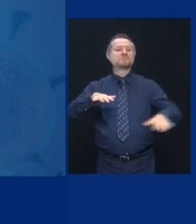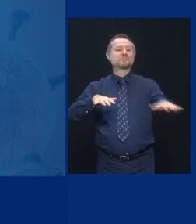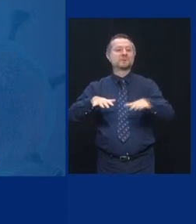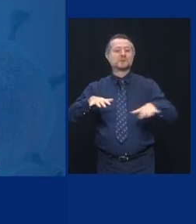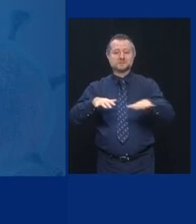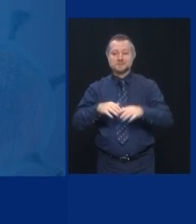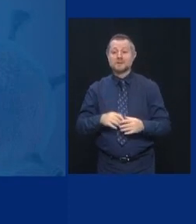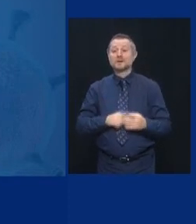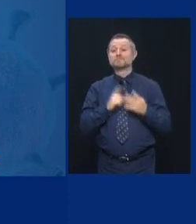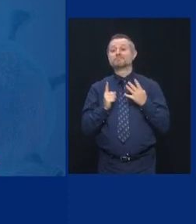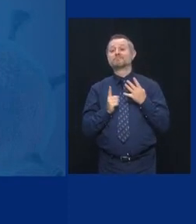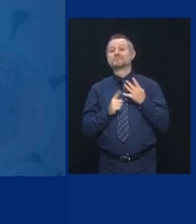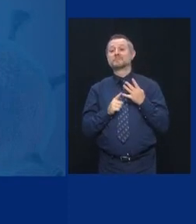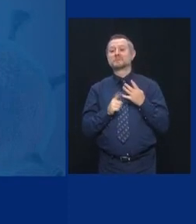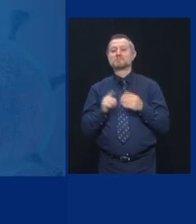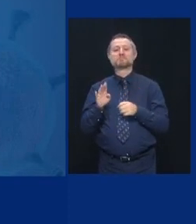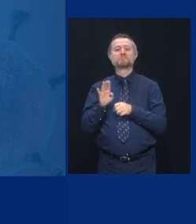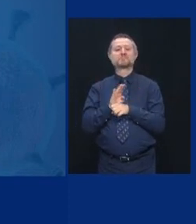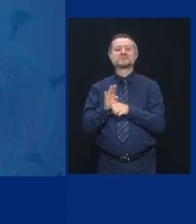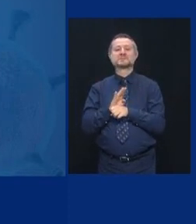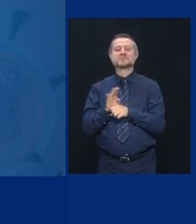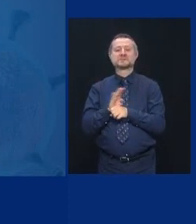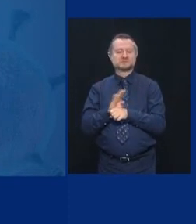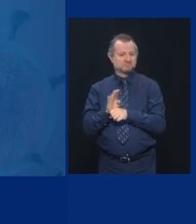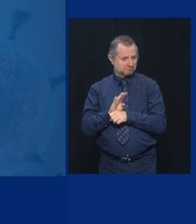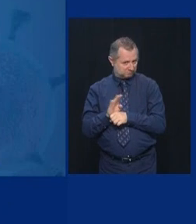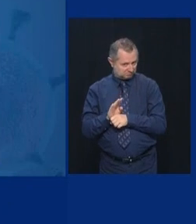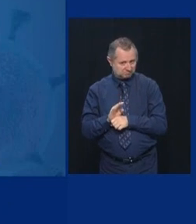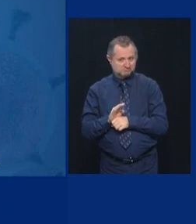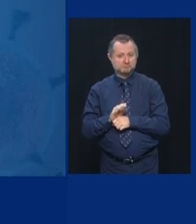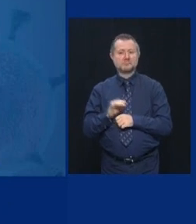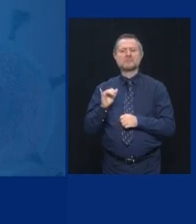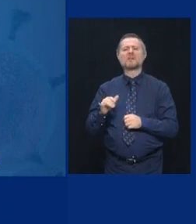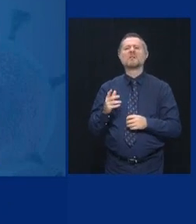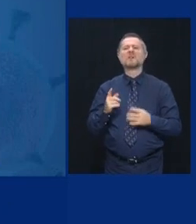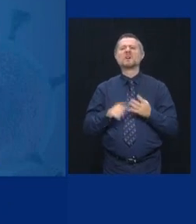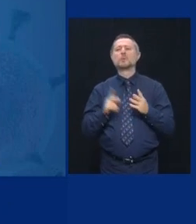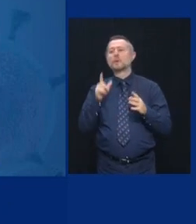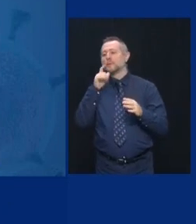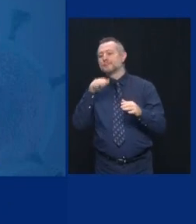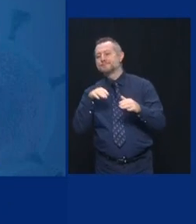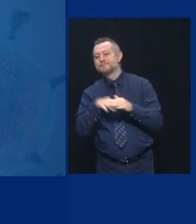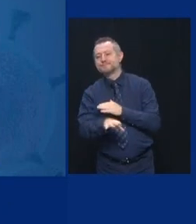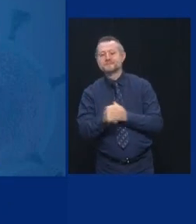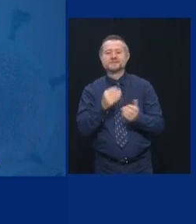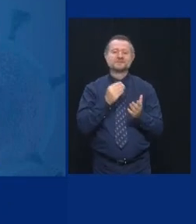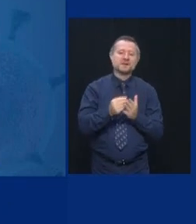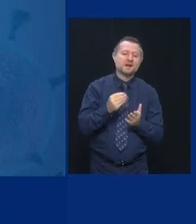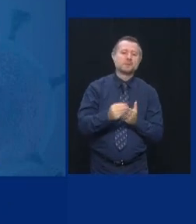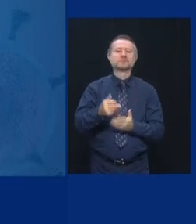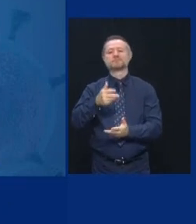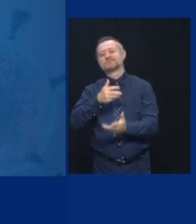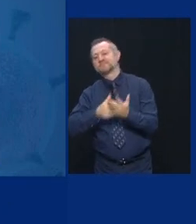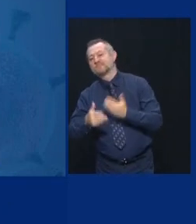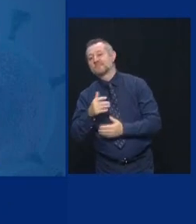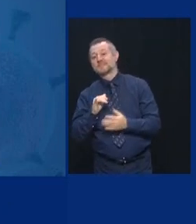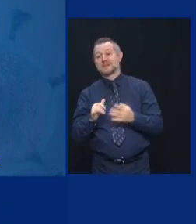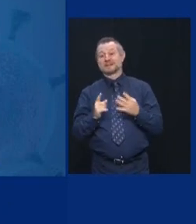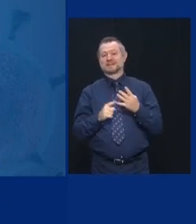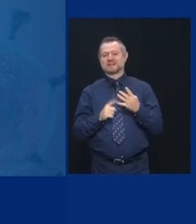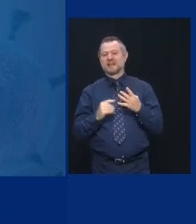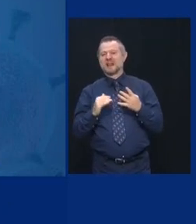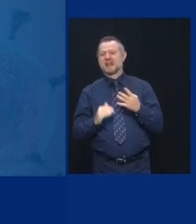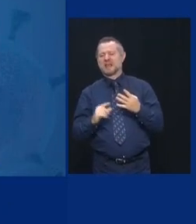Fourth are businesses where consumers may interact. But that is way down on the list